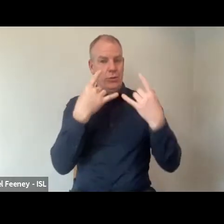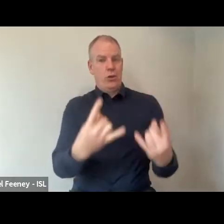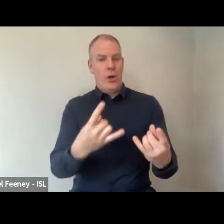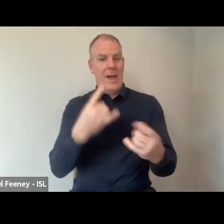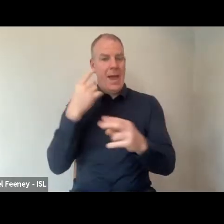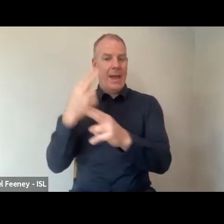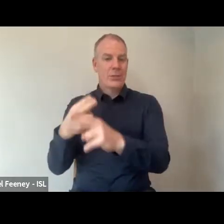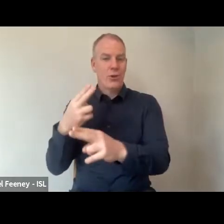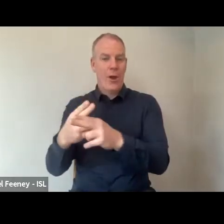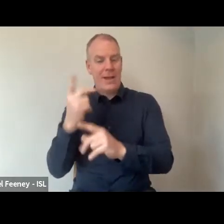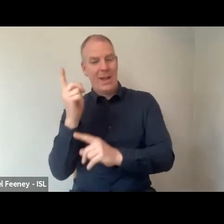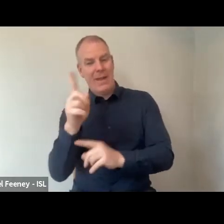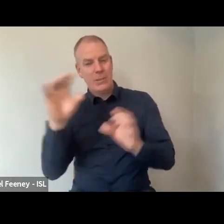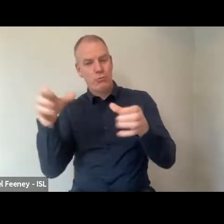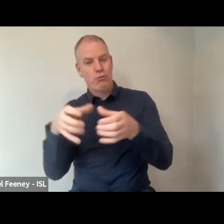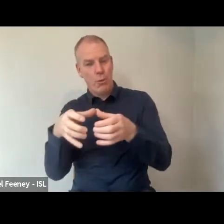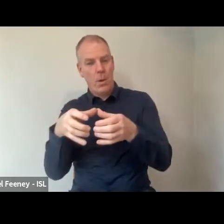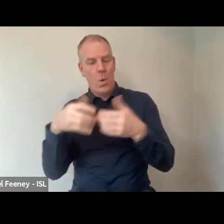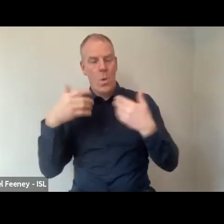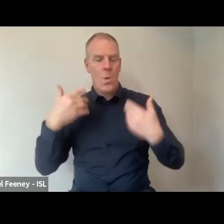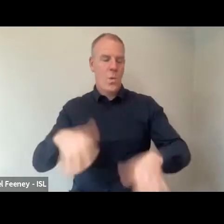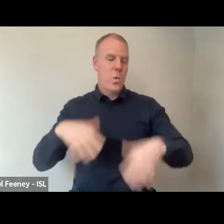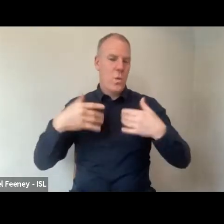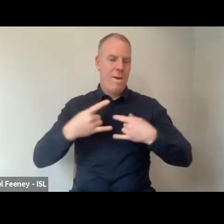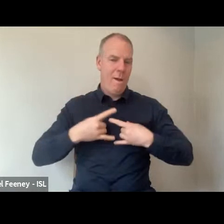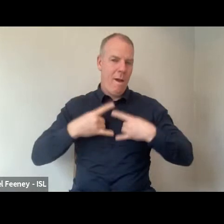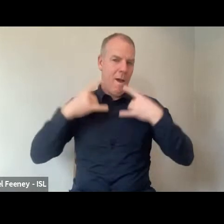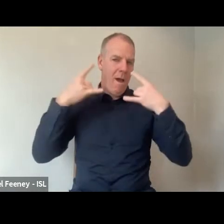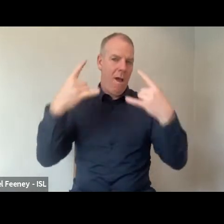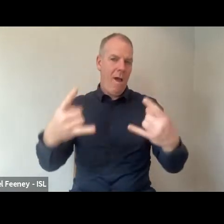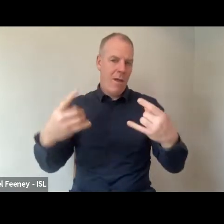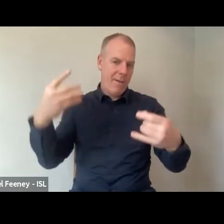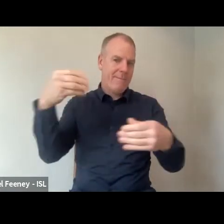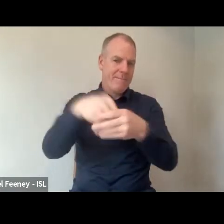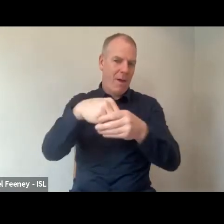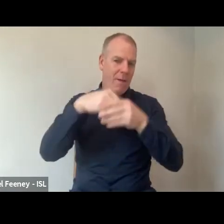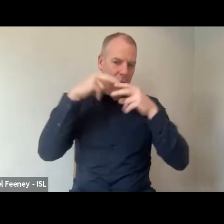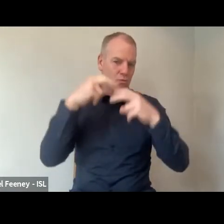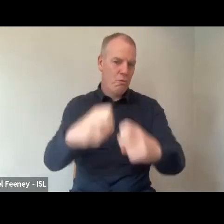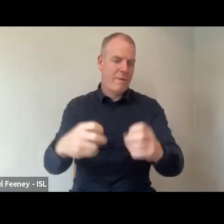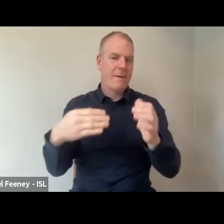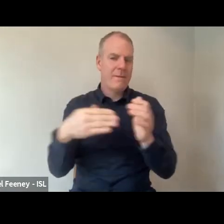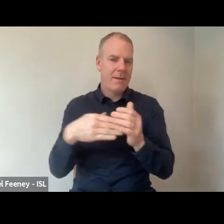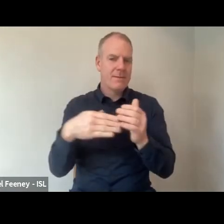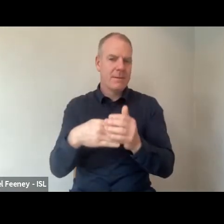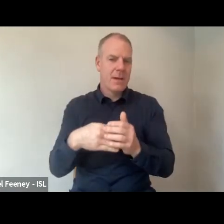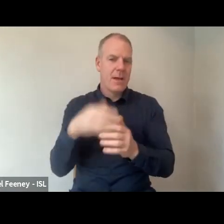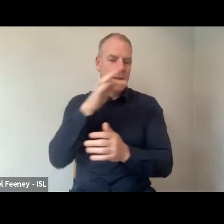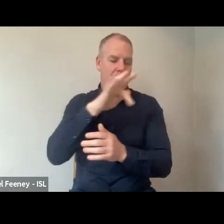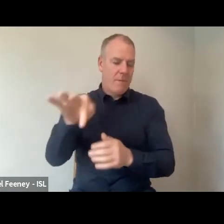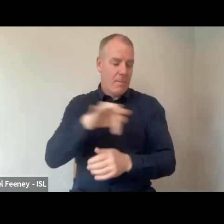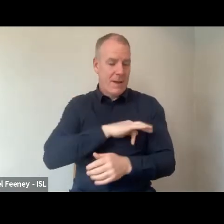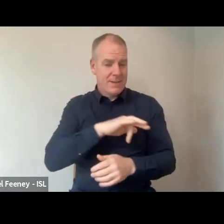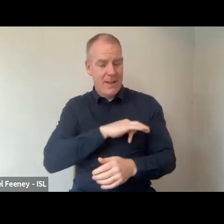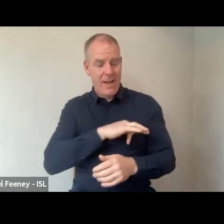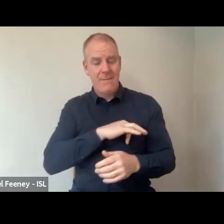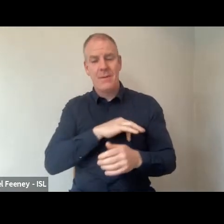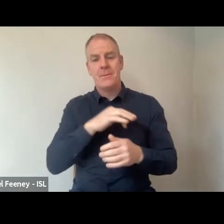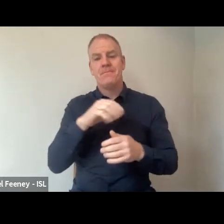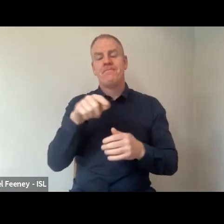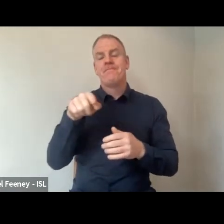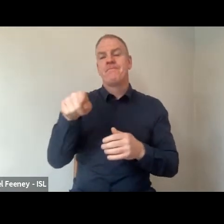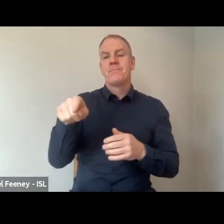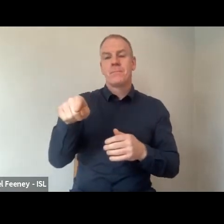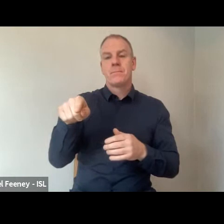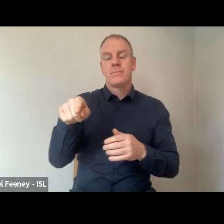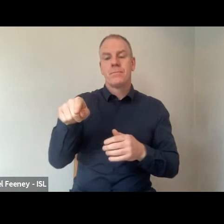advisory group, it's been a real honour to participate in the survey and on behalf of myself and also from